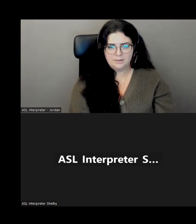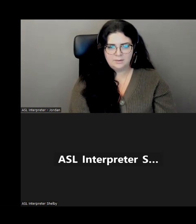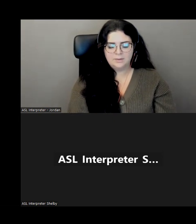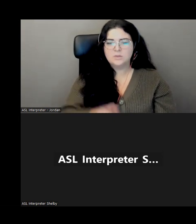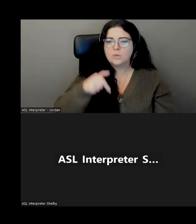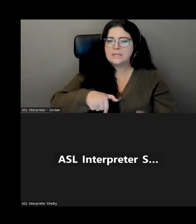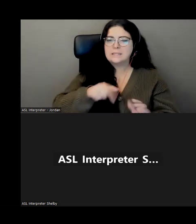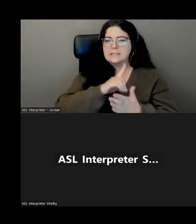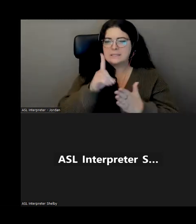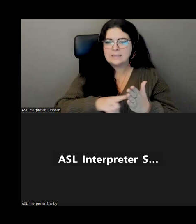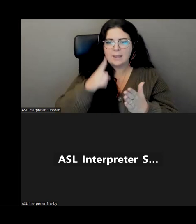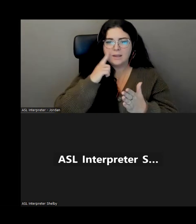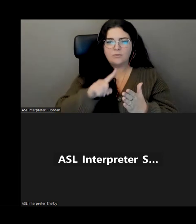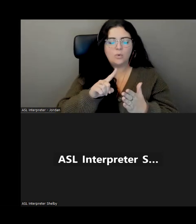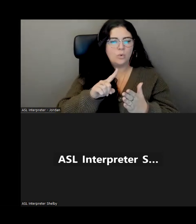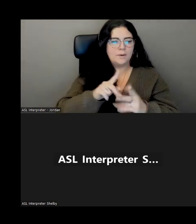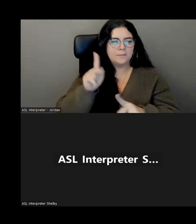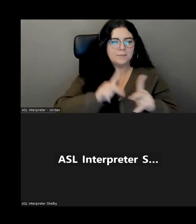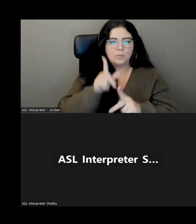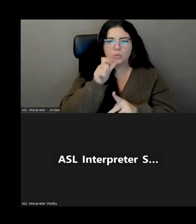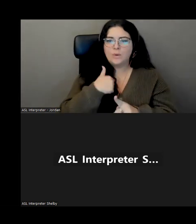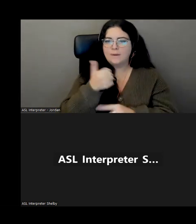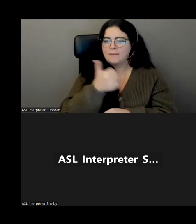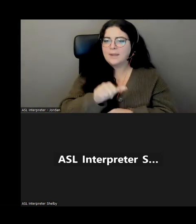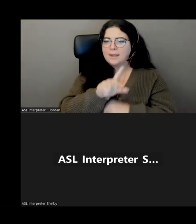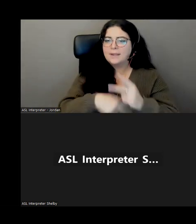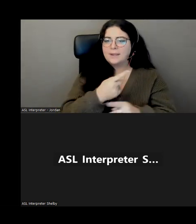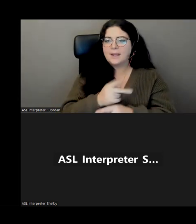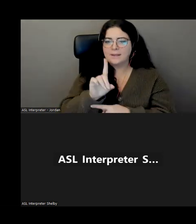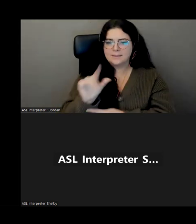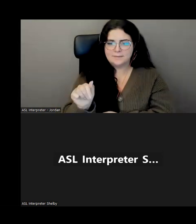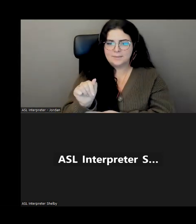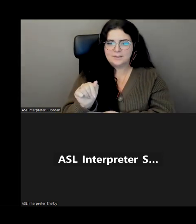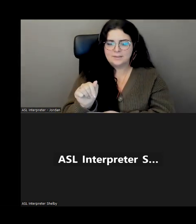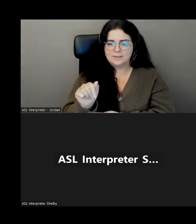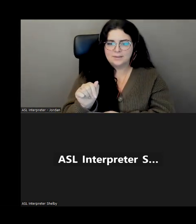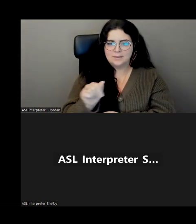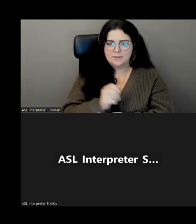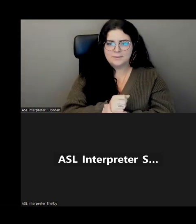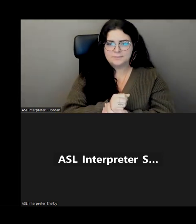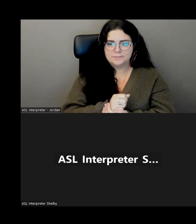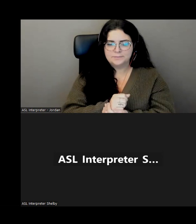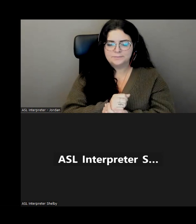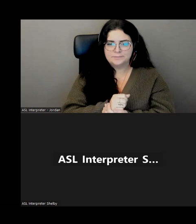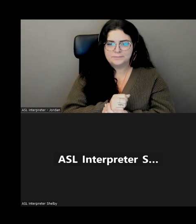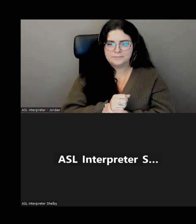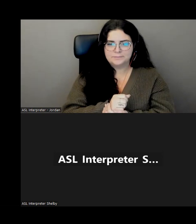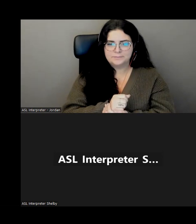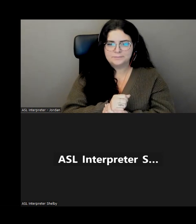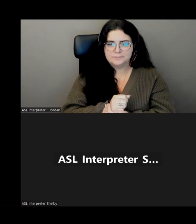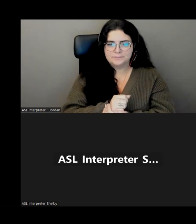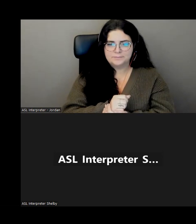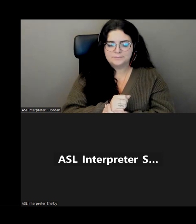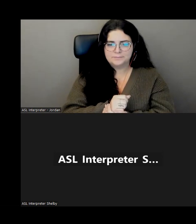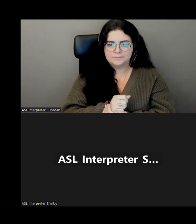people with any type of disability. So that is cross-disability and I'll certainly leave out some headers